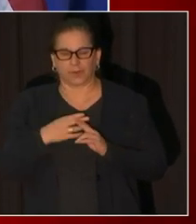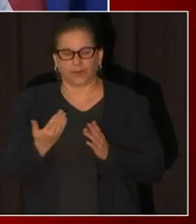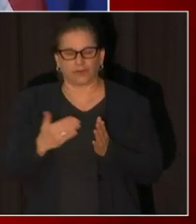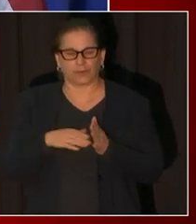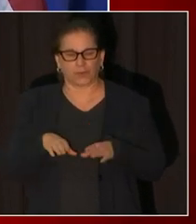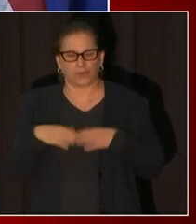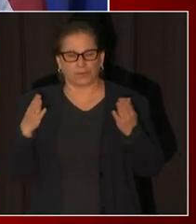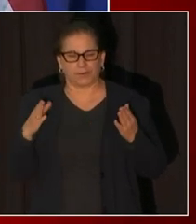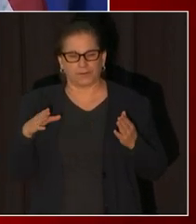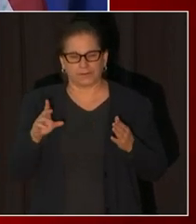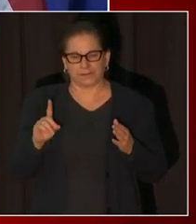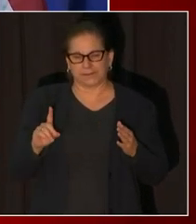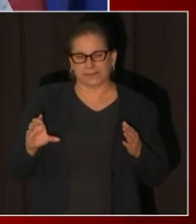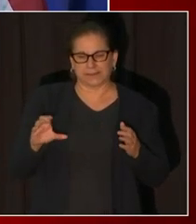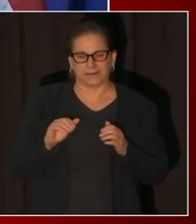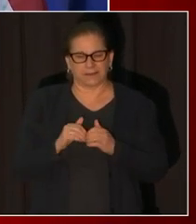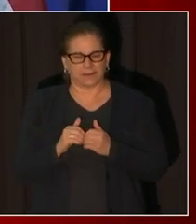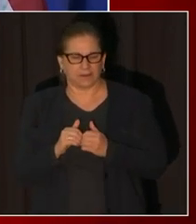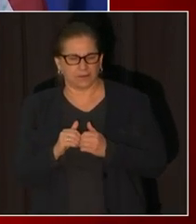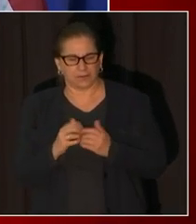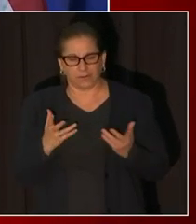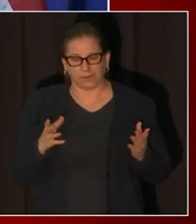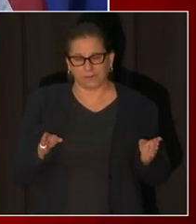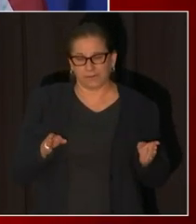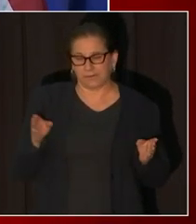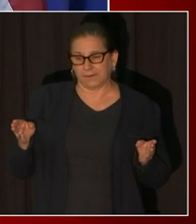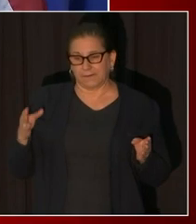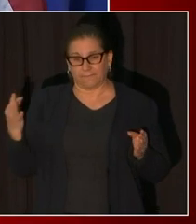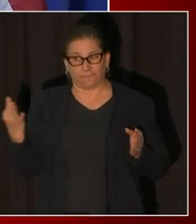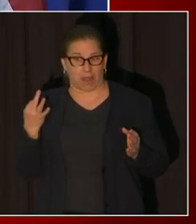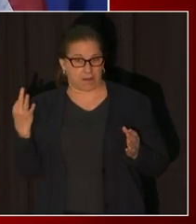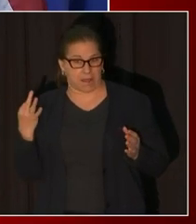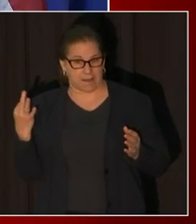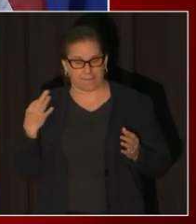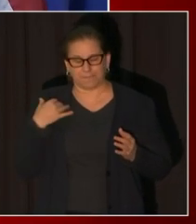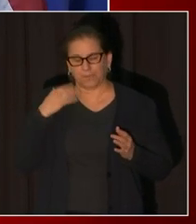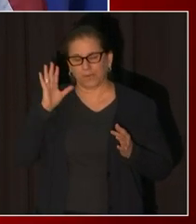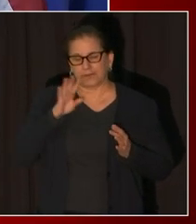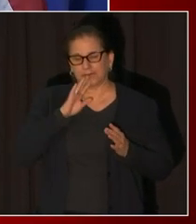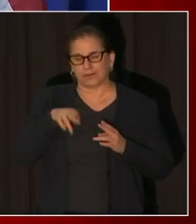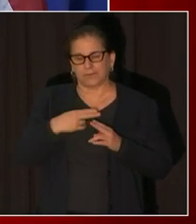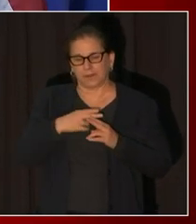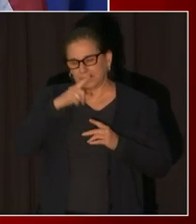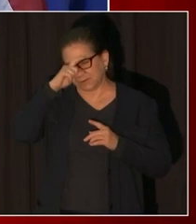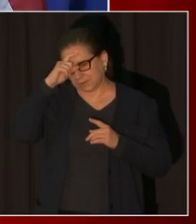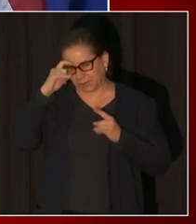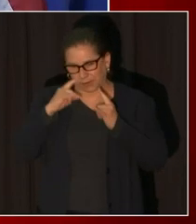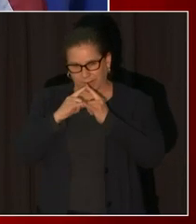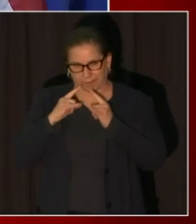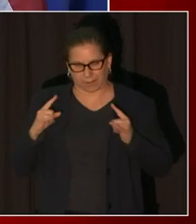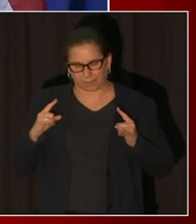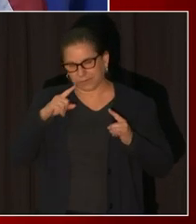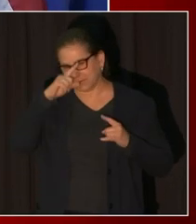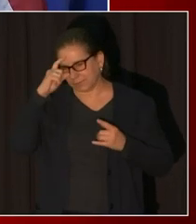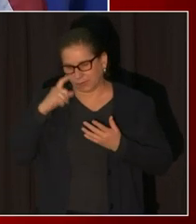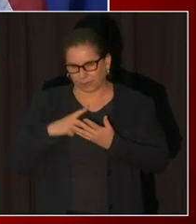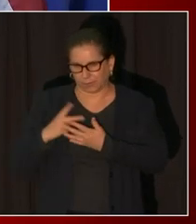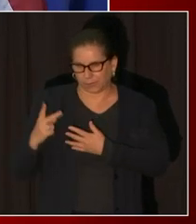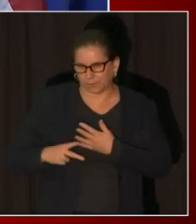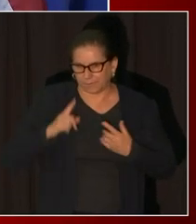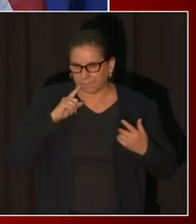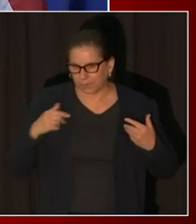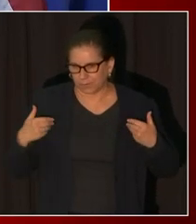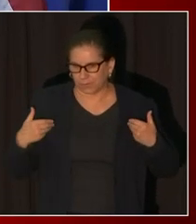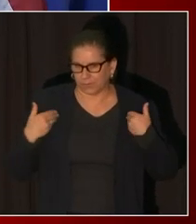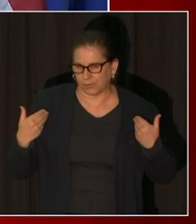about summer activities. I am joined by members of my administration Polly Donaldson the director